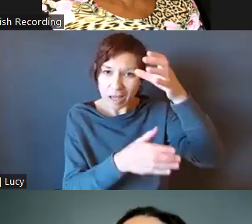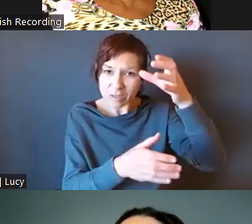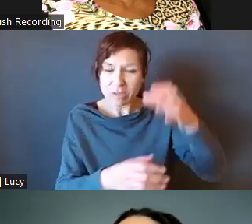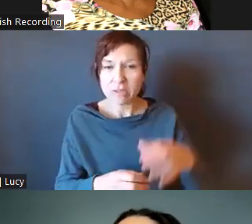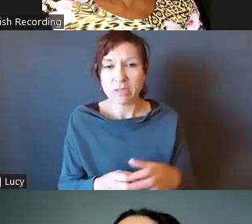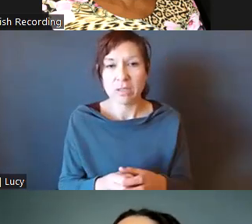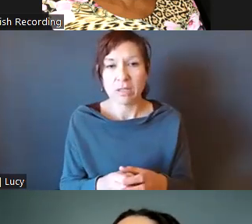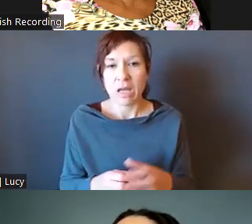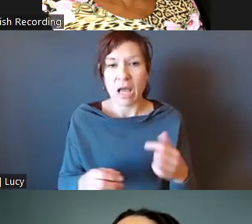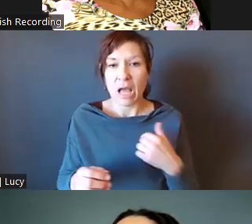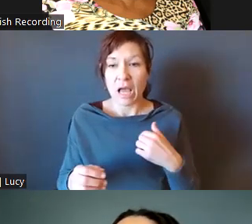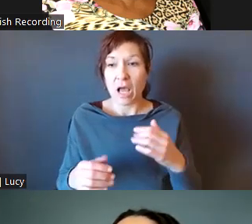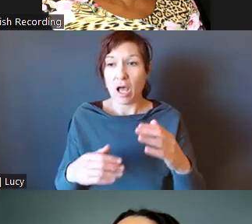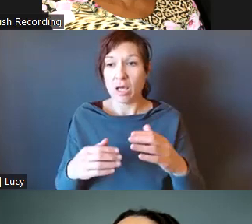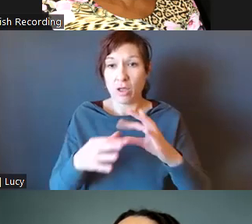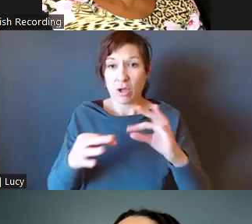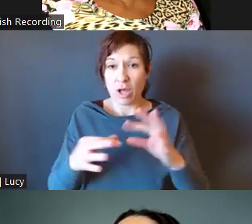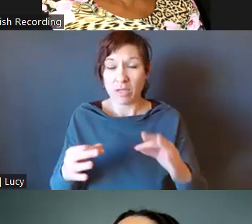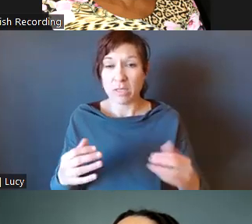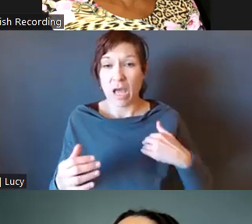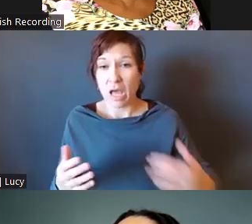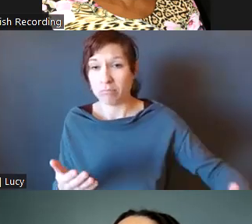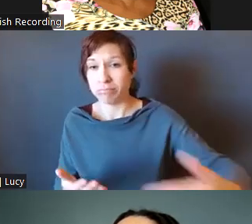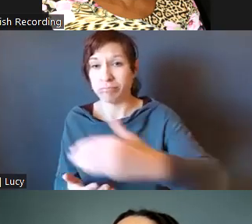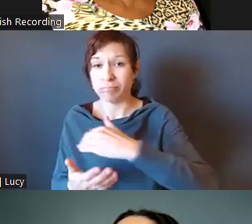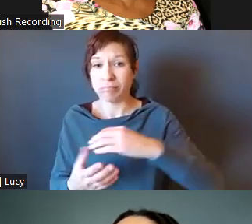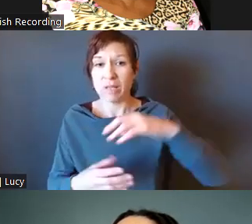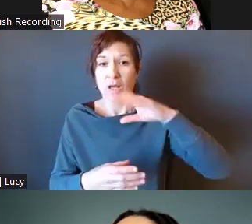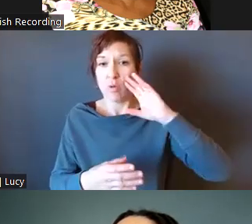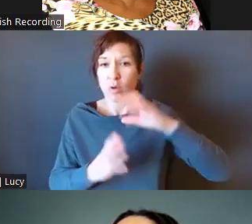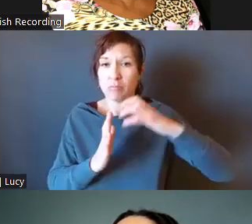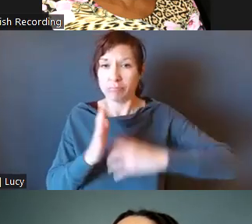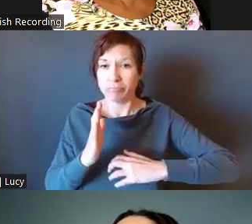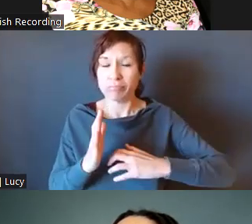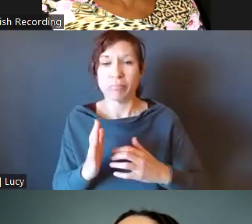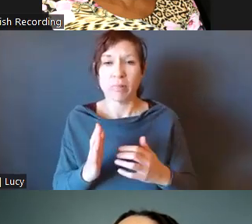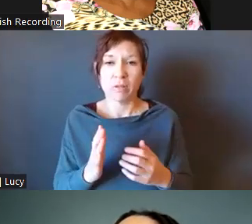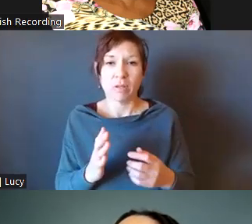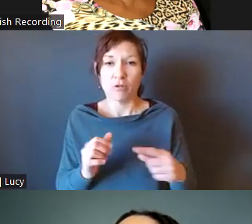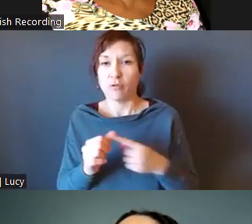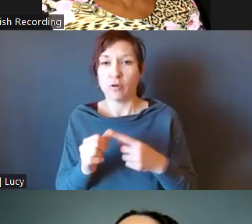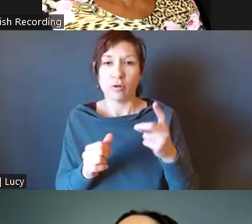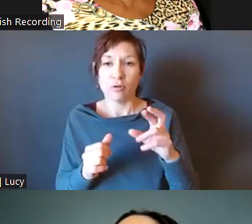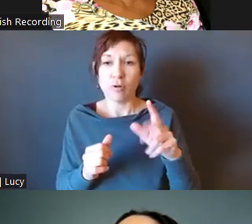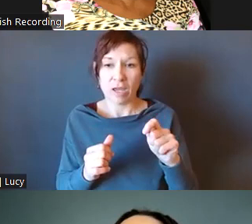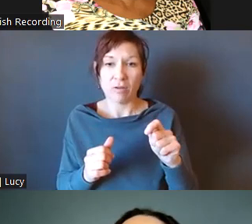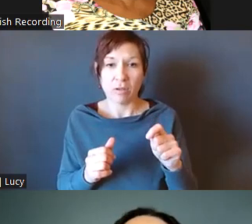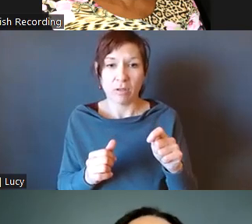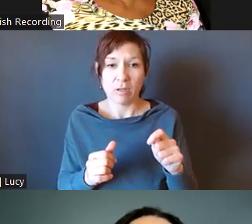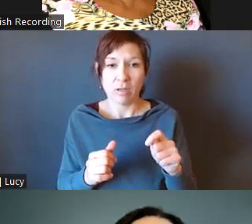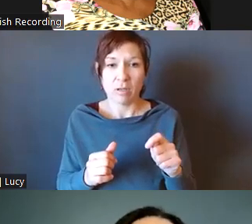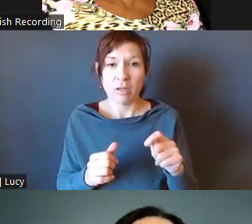comments and put out a synthesized document, you know, a first draft of the EJC comments for discussion